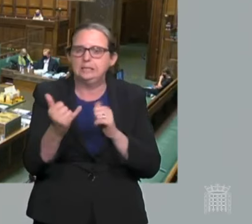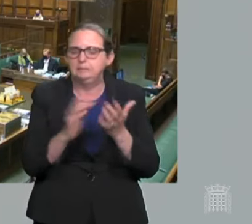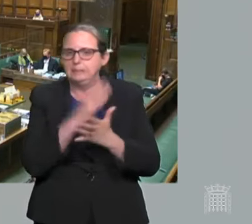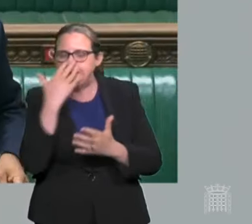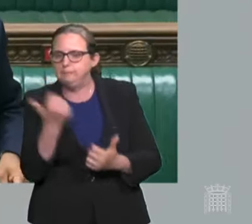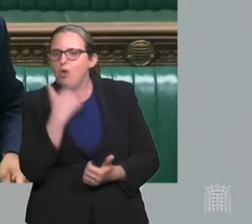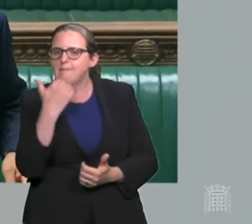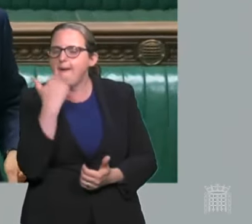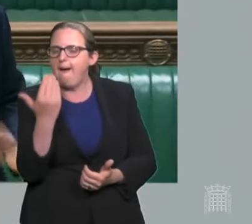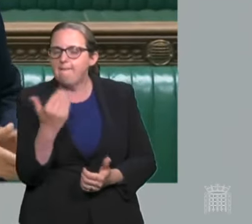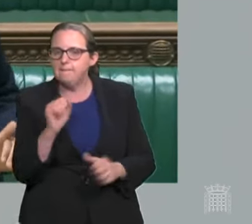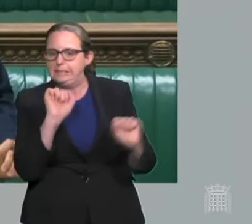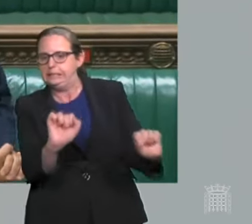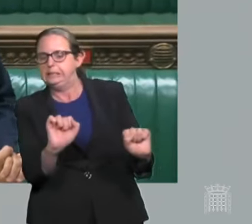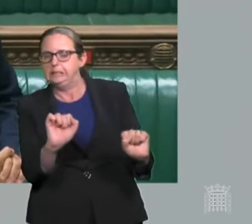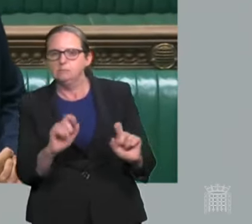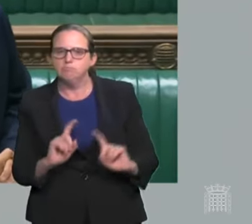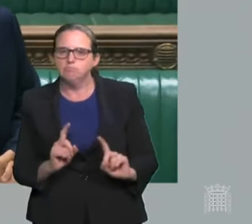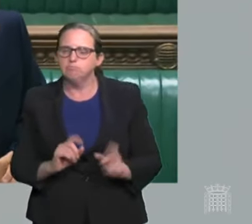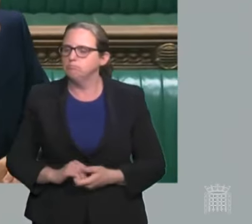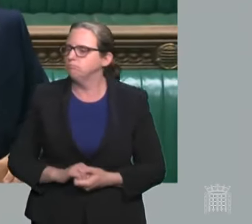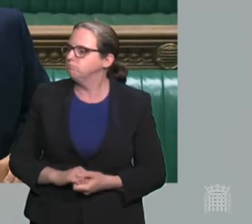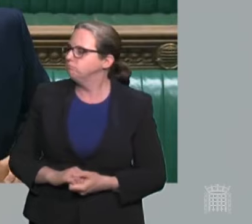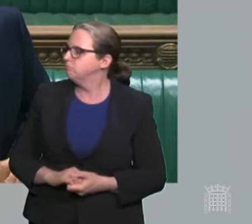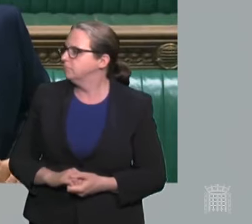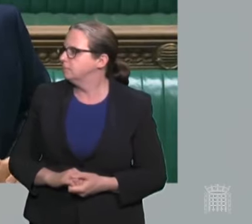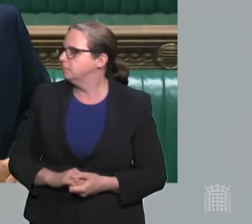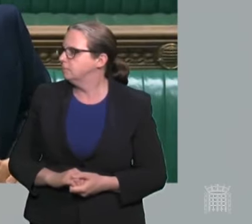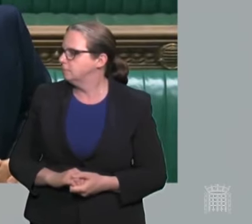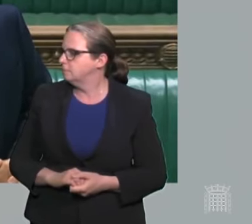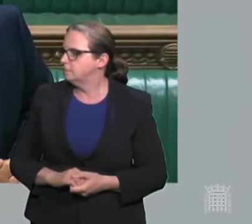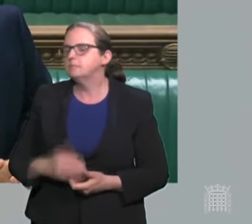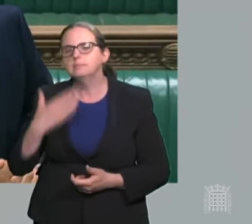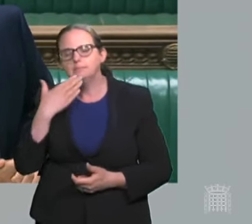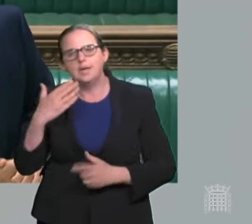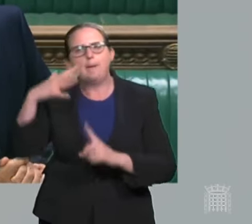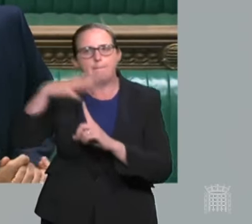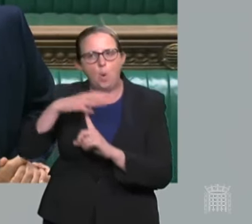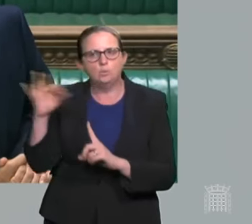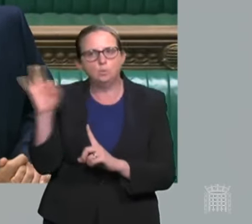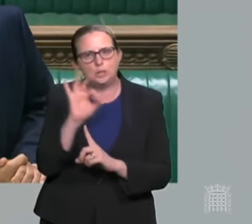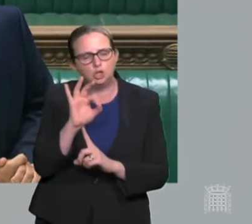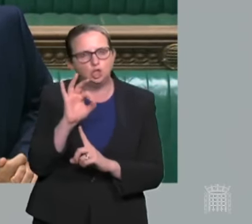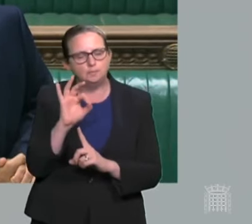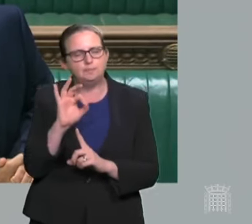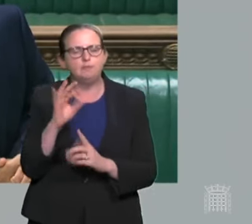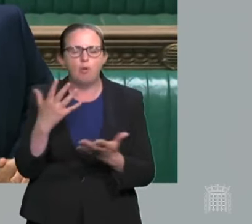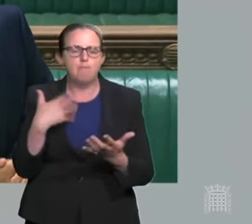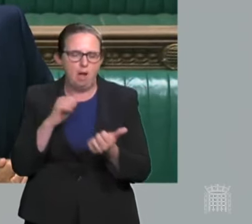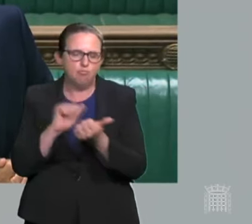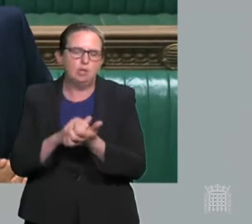Madam Deputy Speaker, it's an important question for my right Honourable Friend. And we are still considering what more we can do to